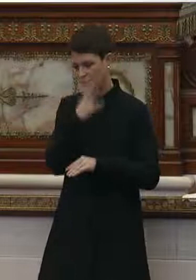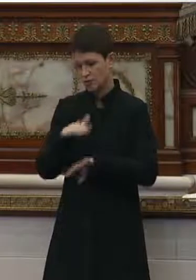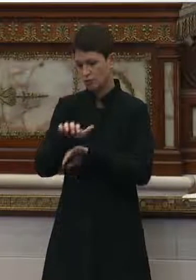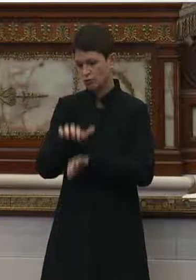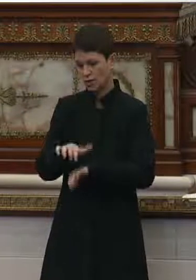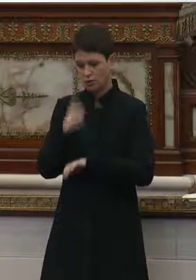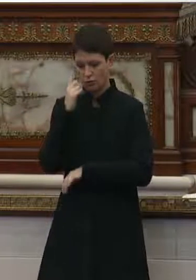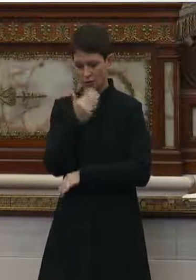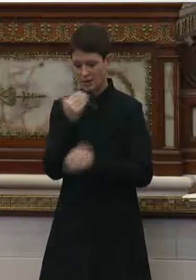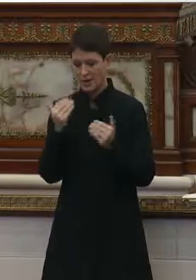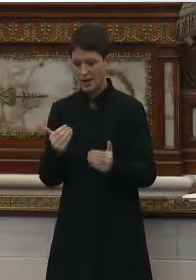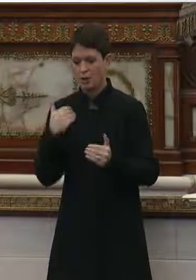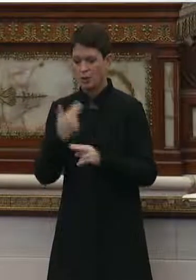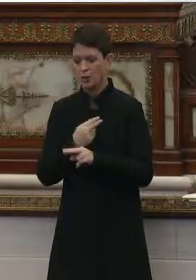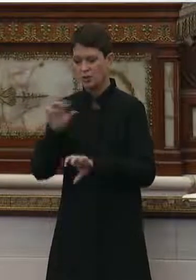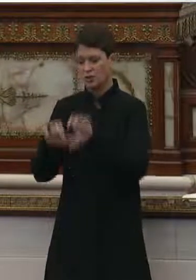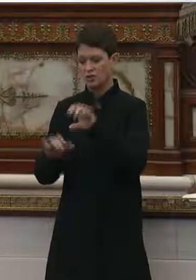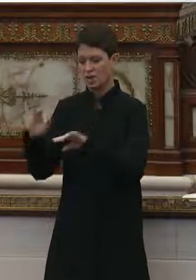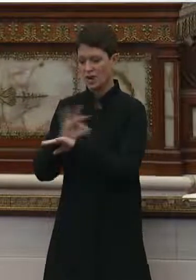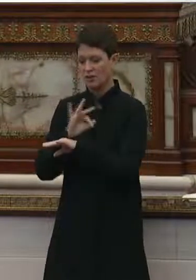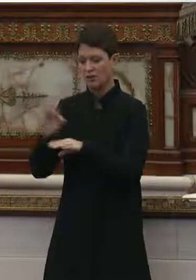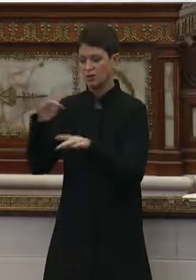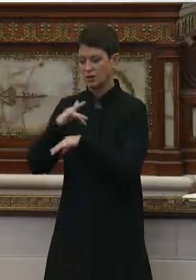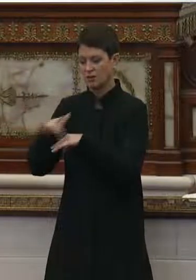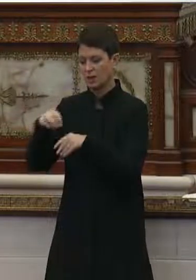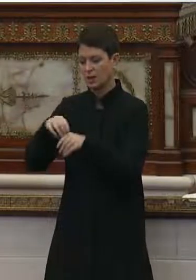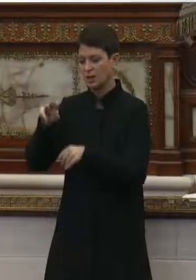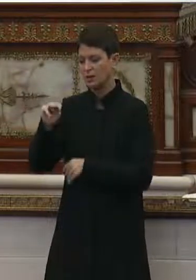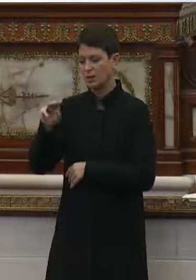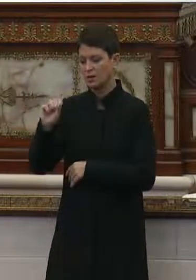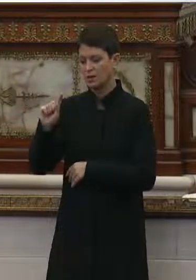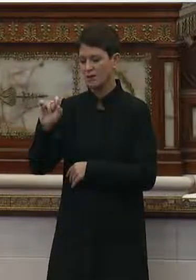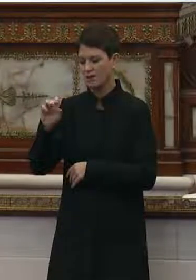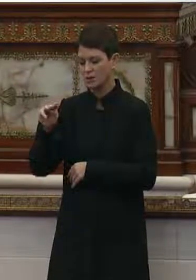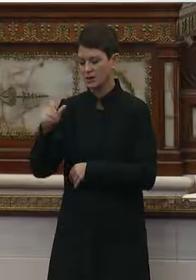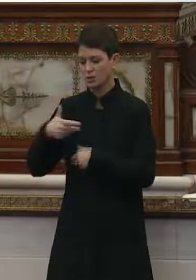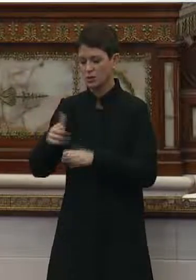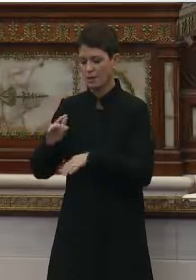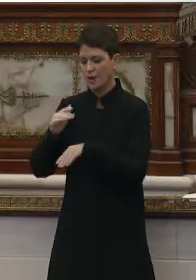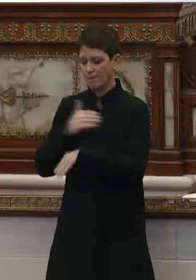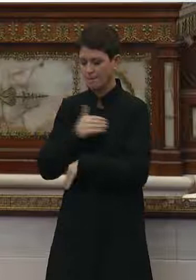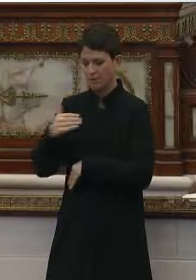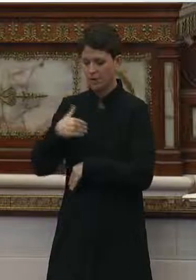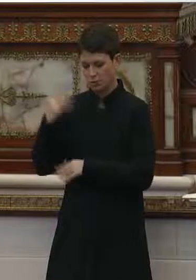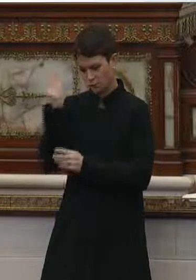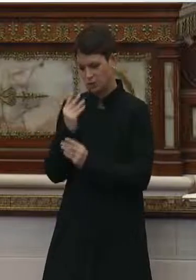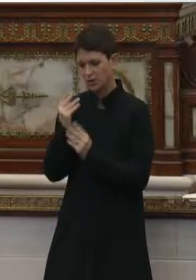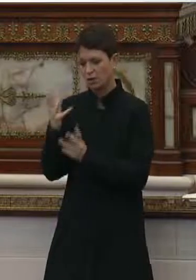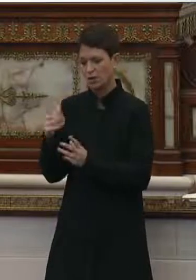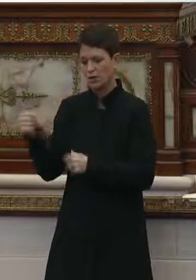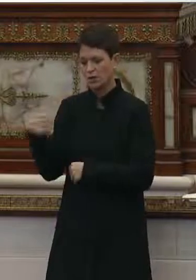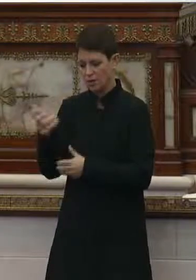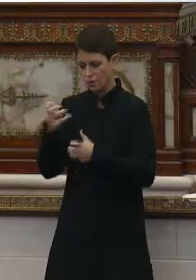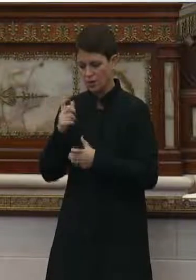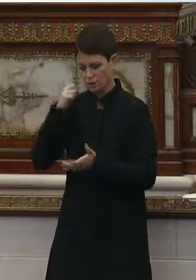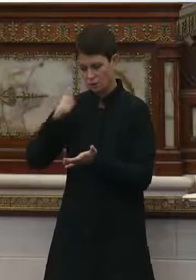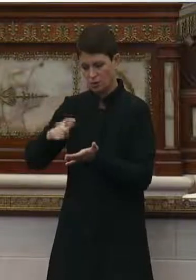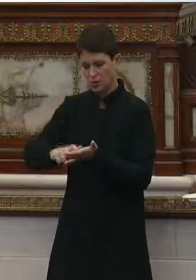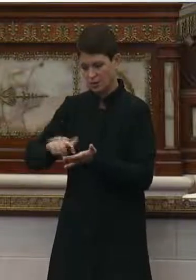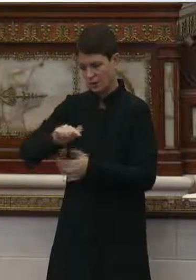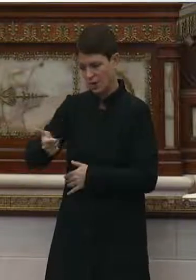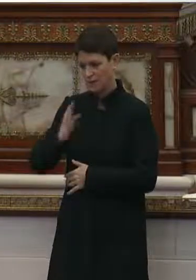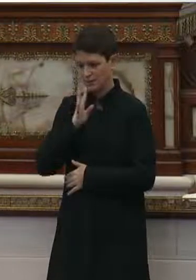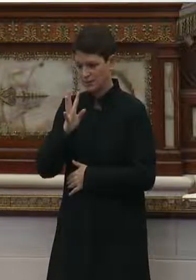at this time that we will use the chat feature available in Microsoft Teams to allow members to signify that they wish to be recognized.